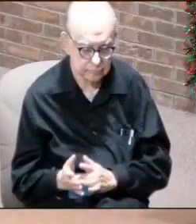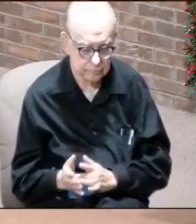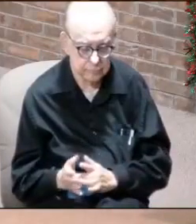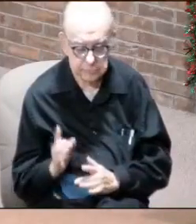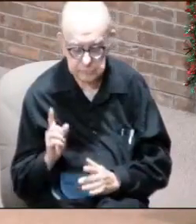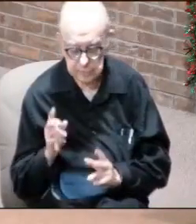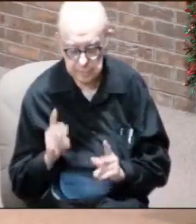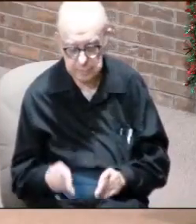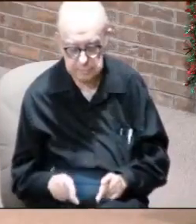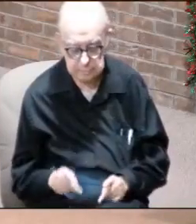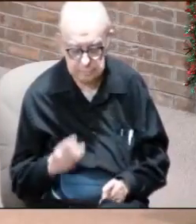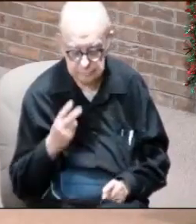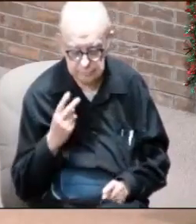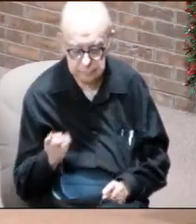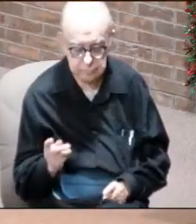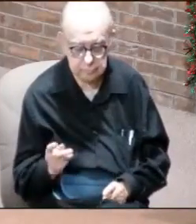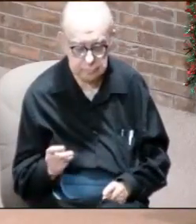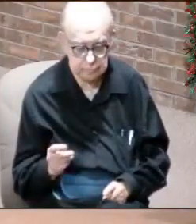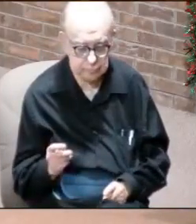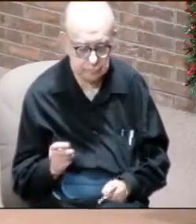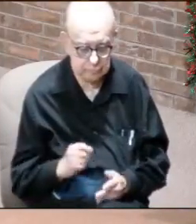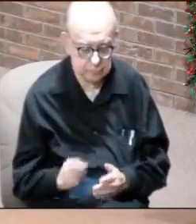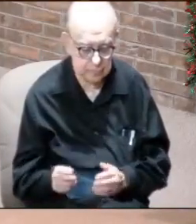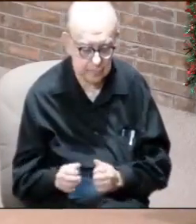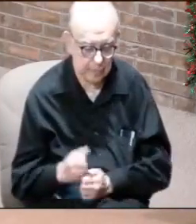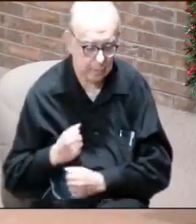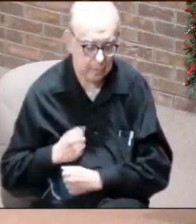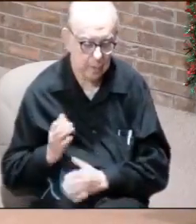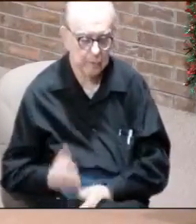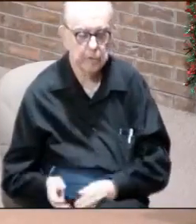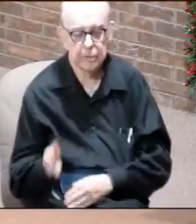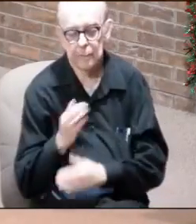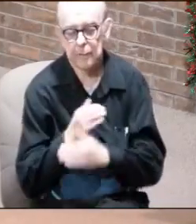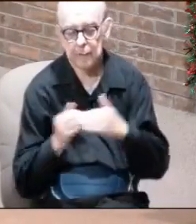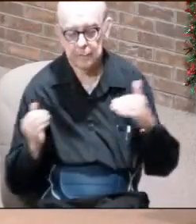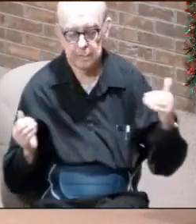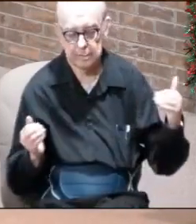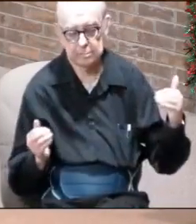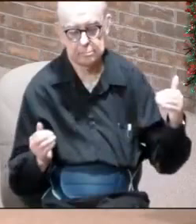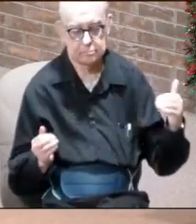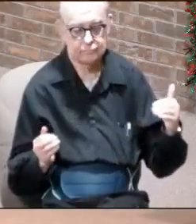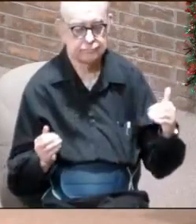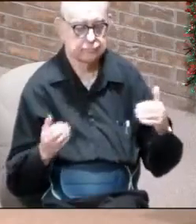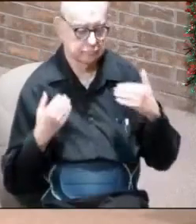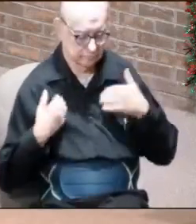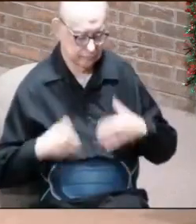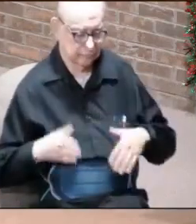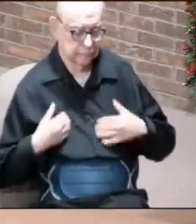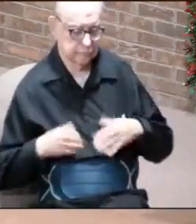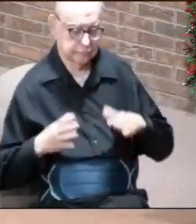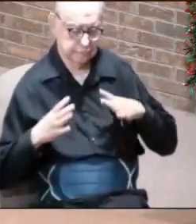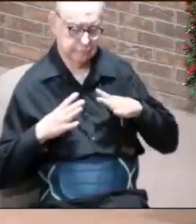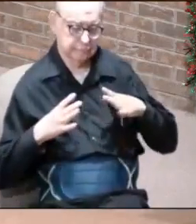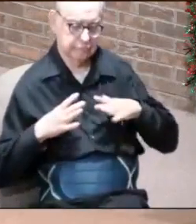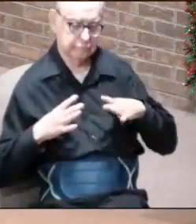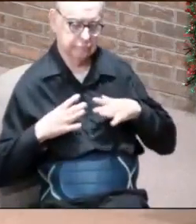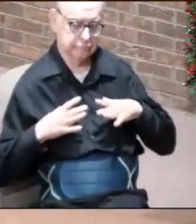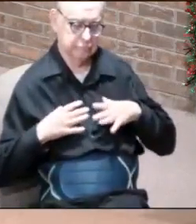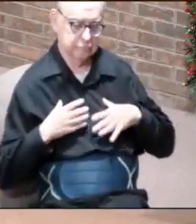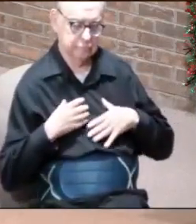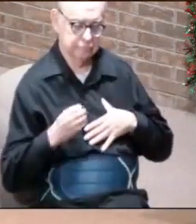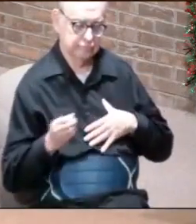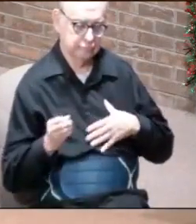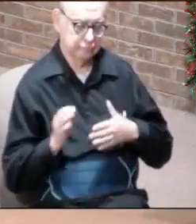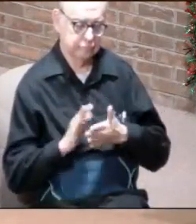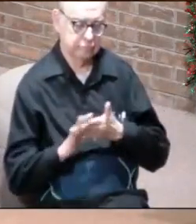and he is seen riding with the armies of heaven. Dressed in fine linen, white and